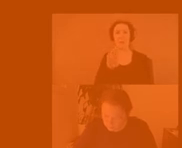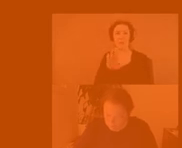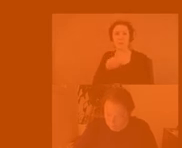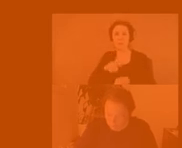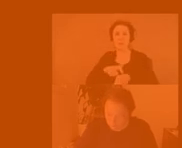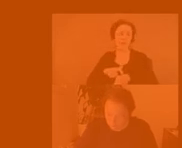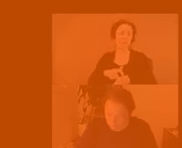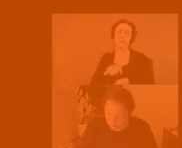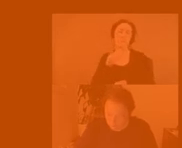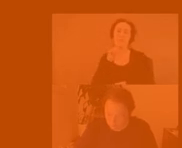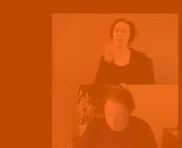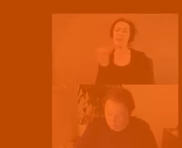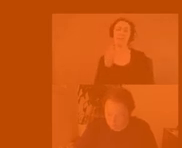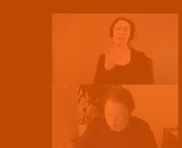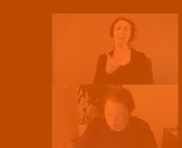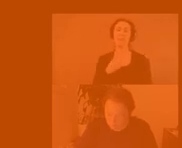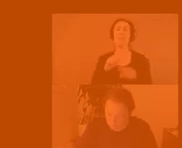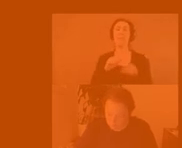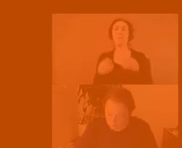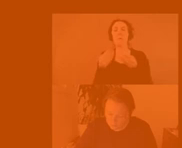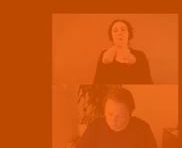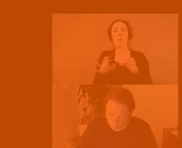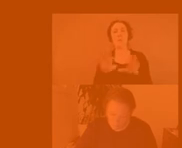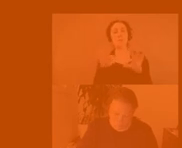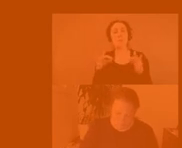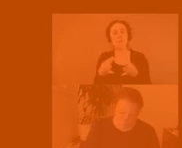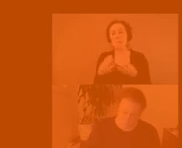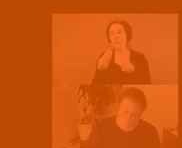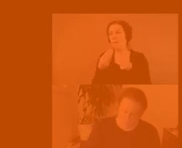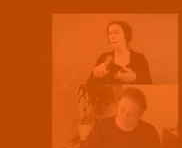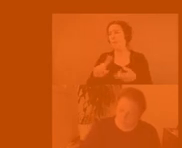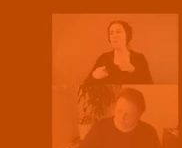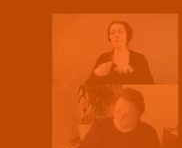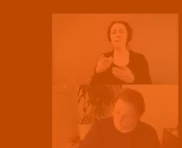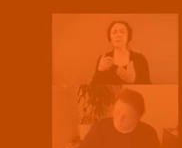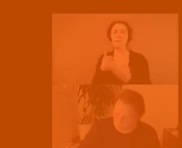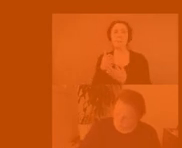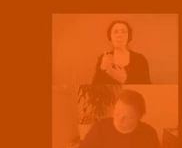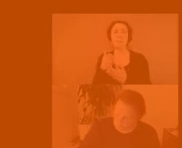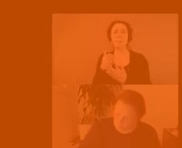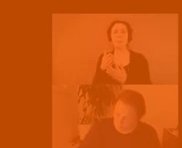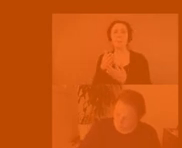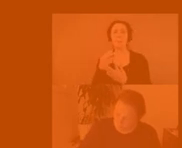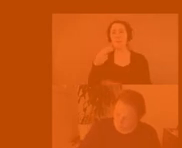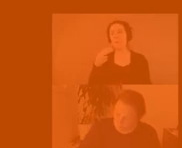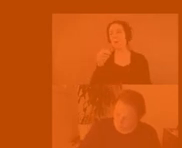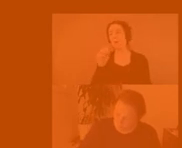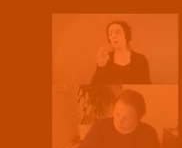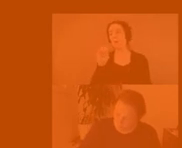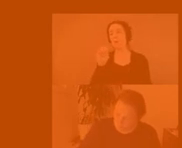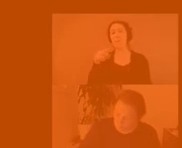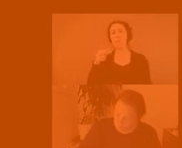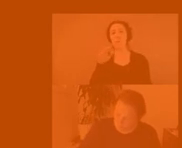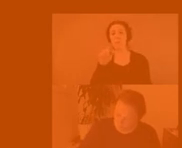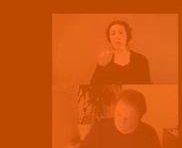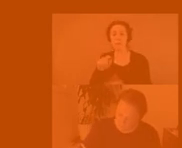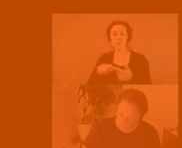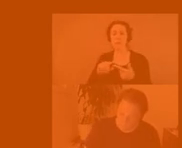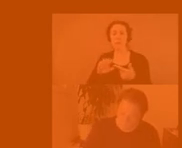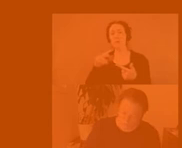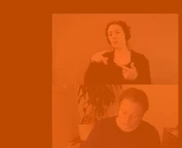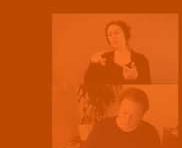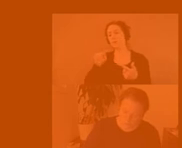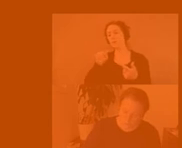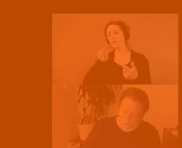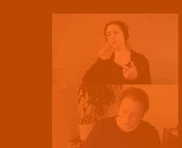you know the loss of family the loss of friends whether it's through homophobia queerphobia transphobia or suicide